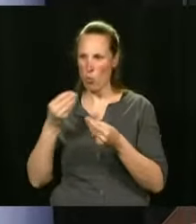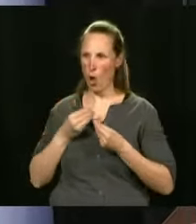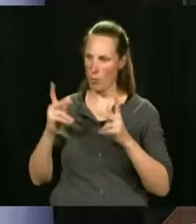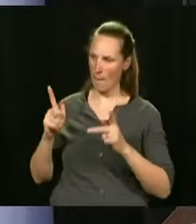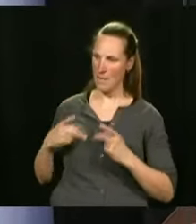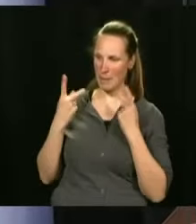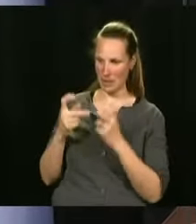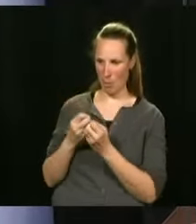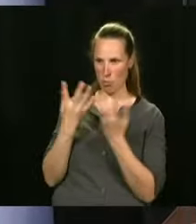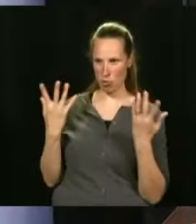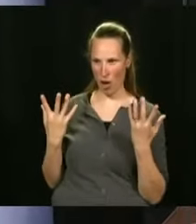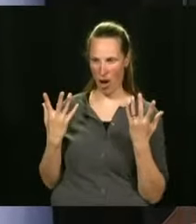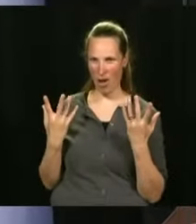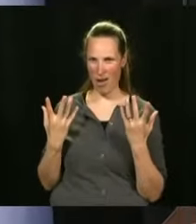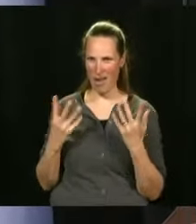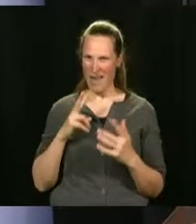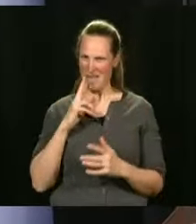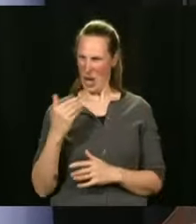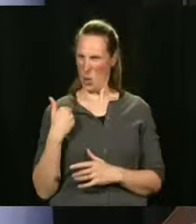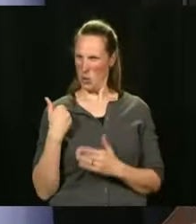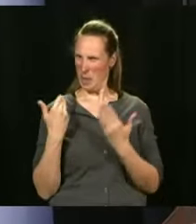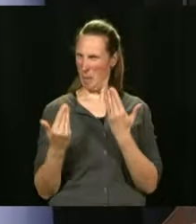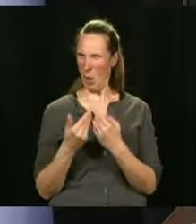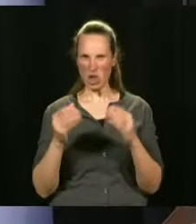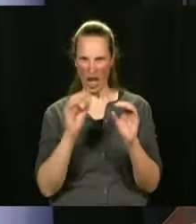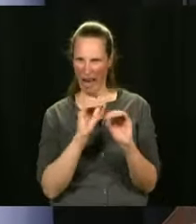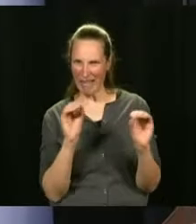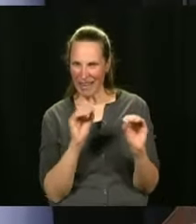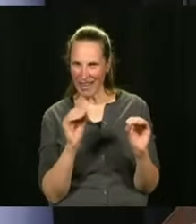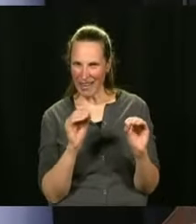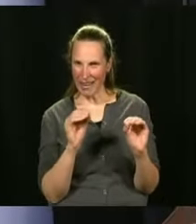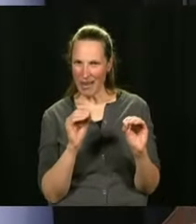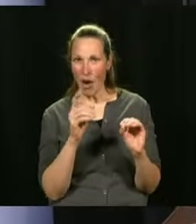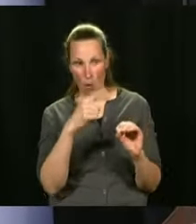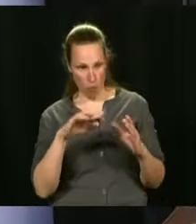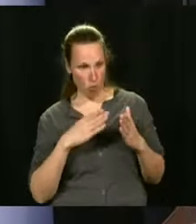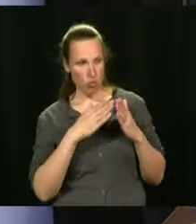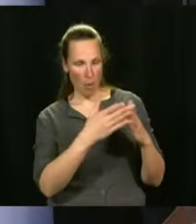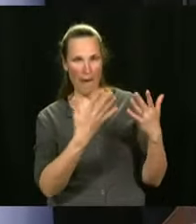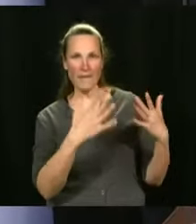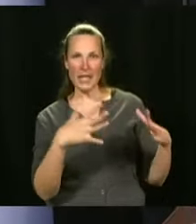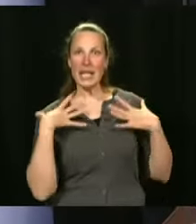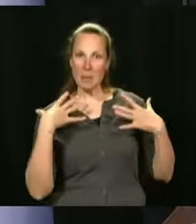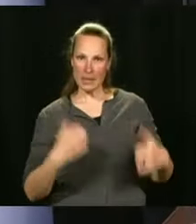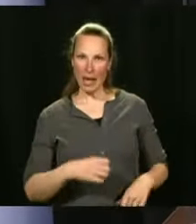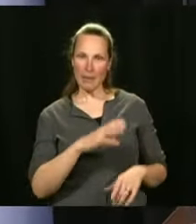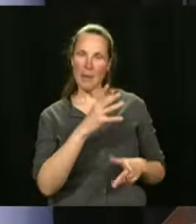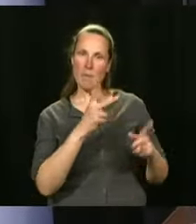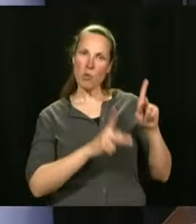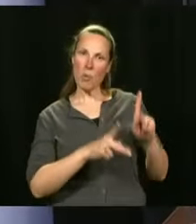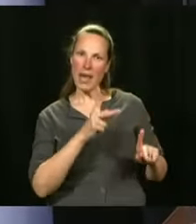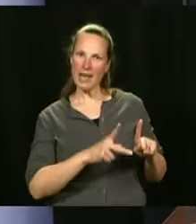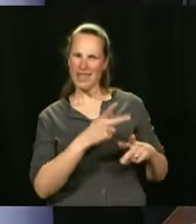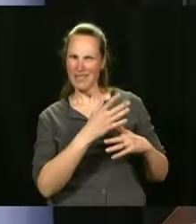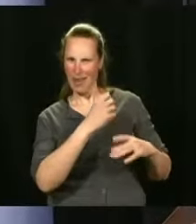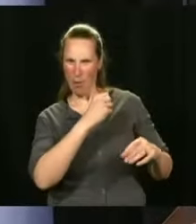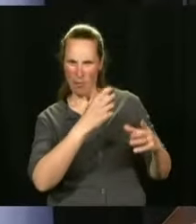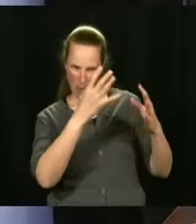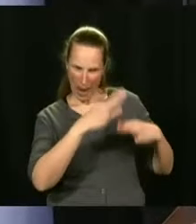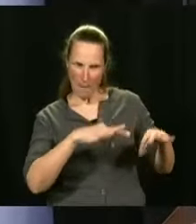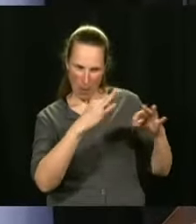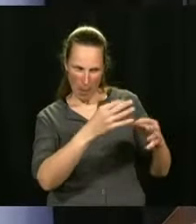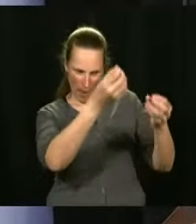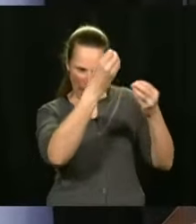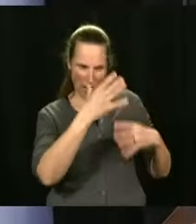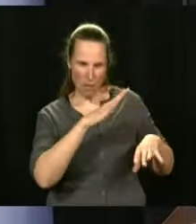And now you're saying, well, we asked public health to do the work, intensive work on the vaccine passport. But now we